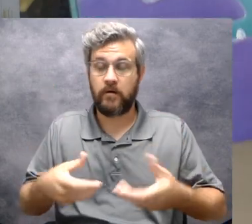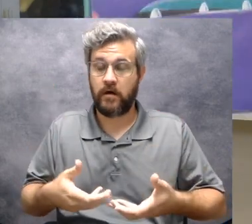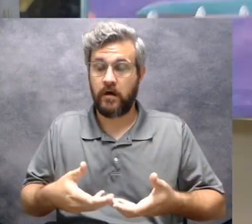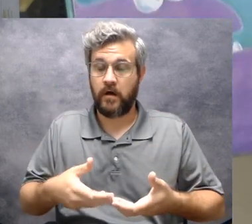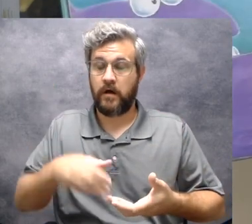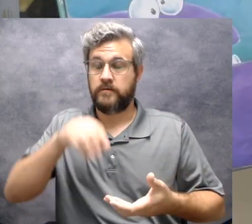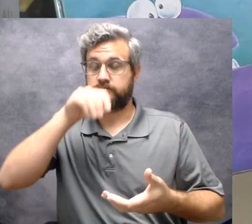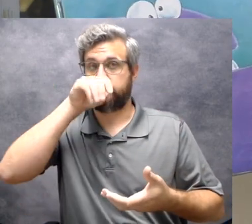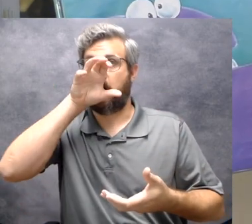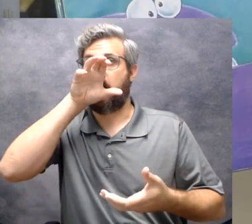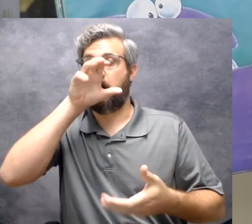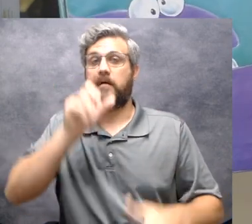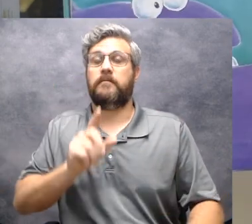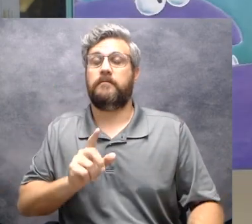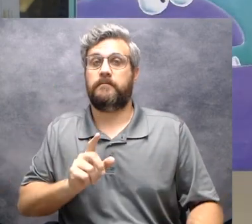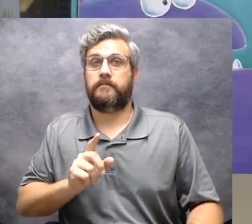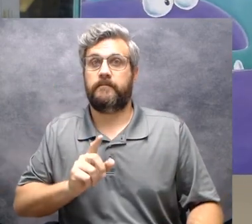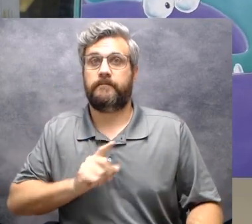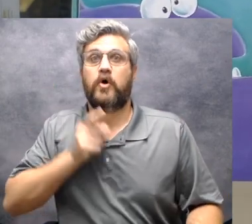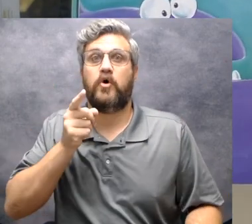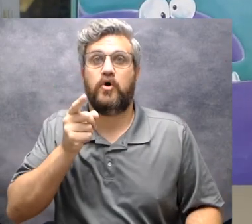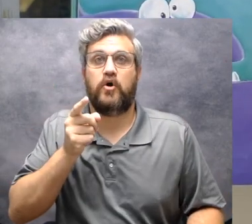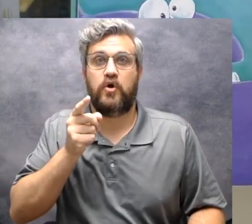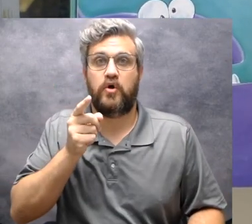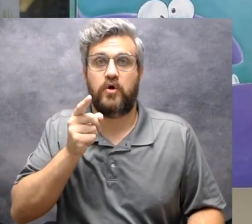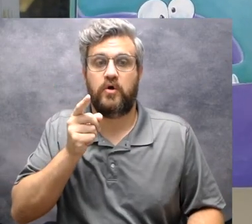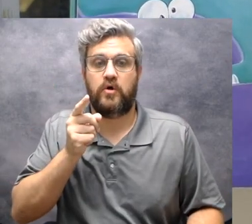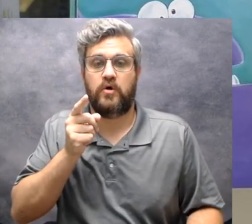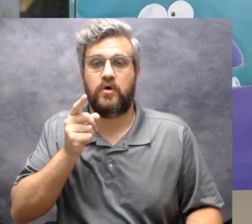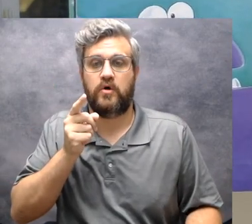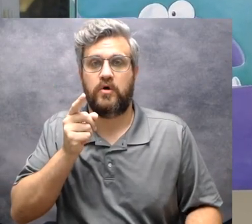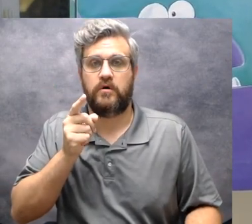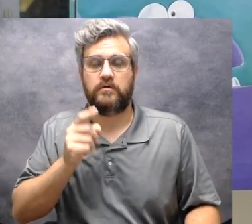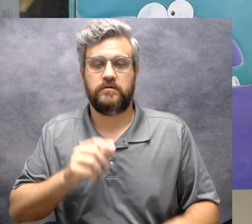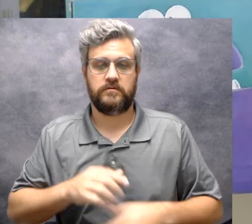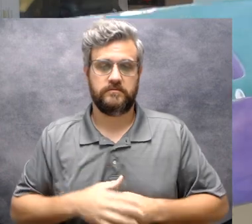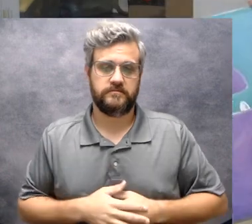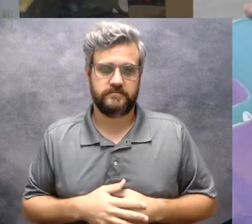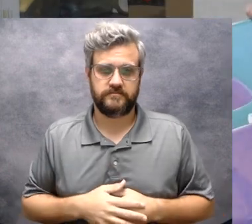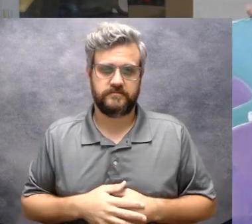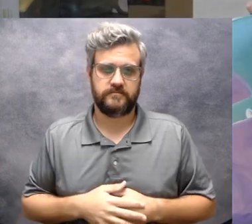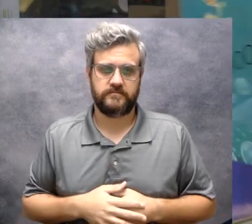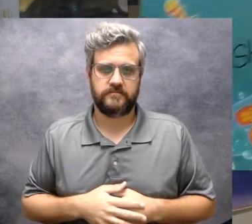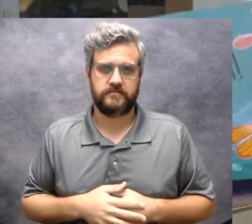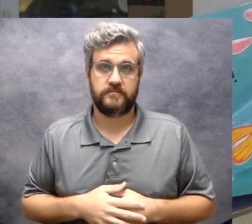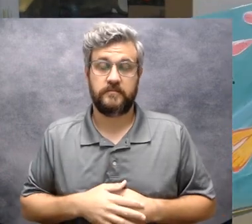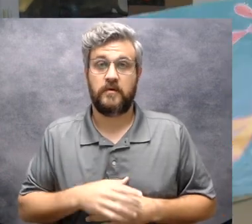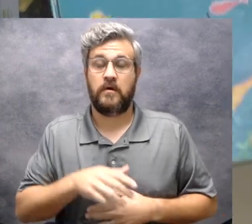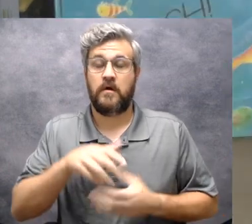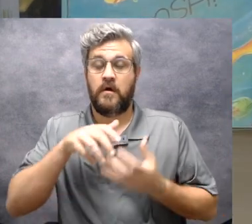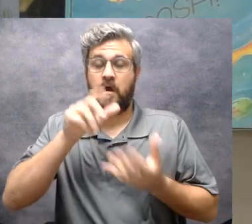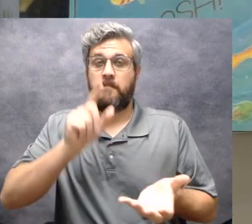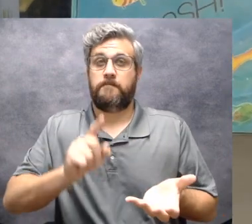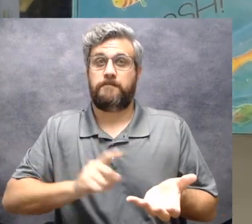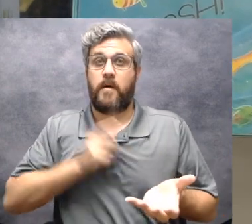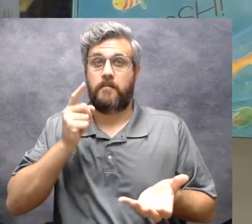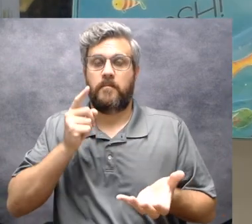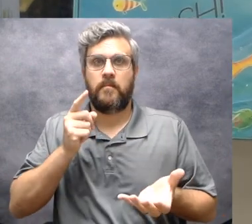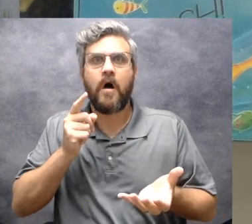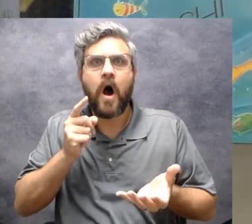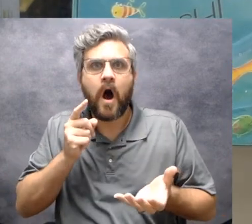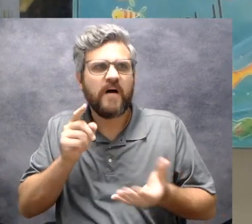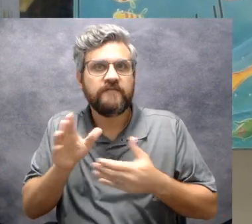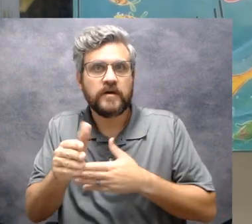fish burped burp swoosh out